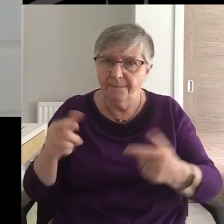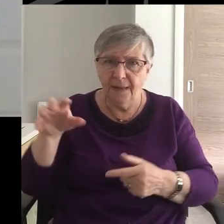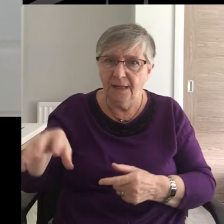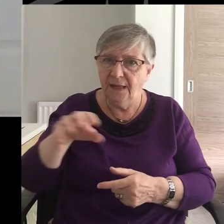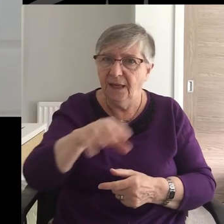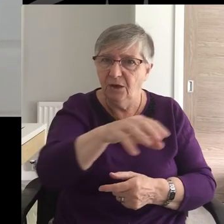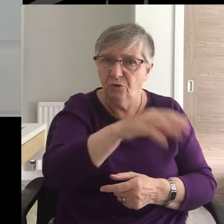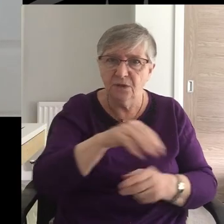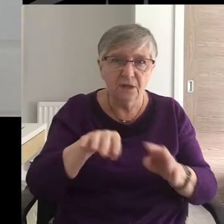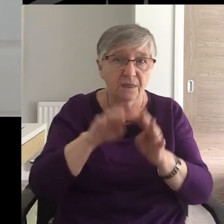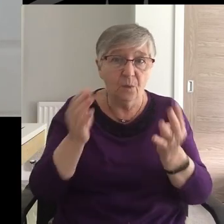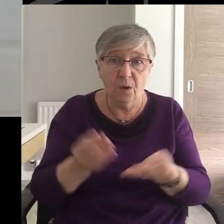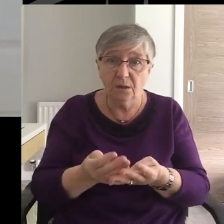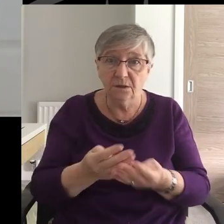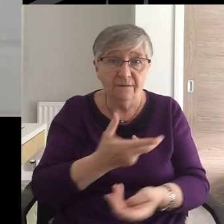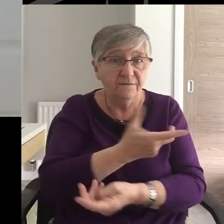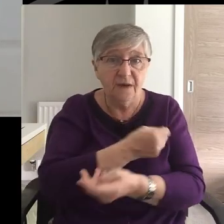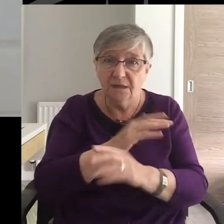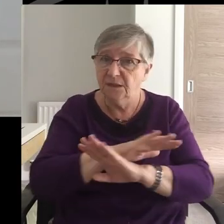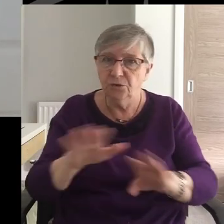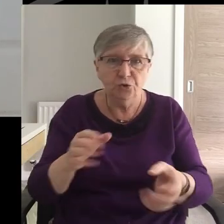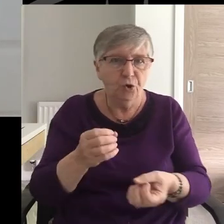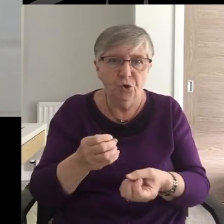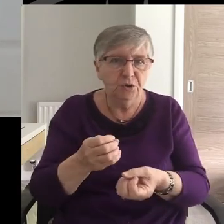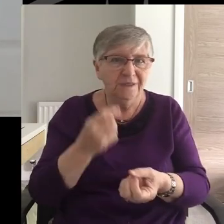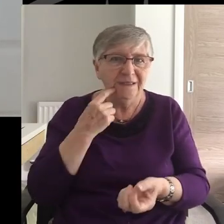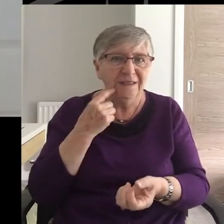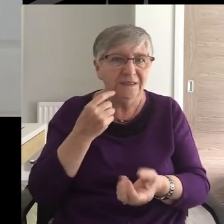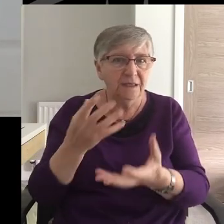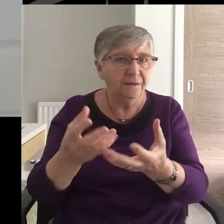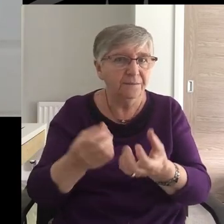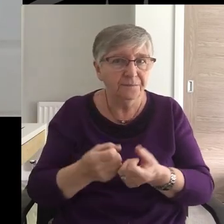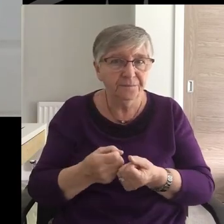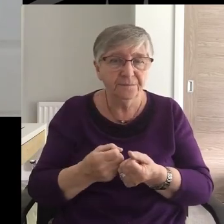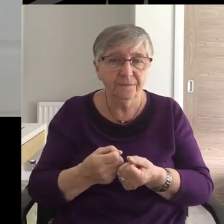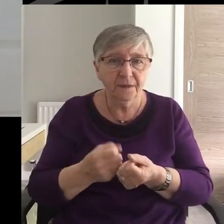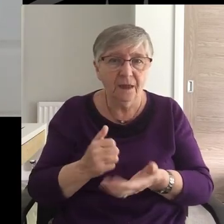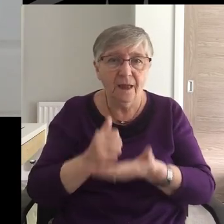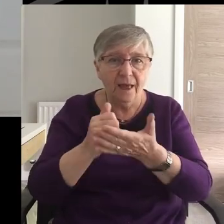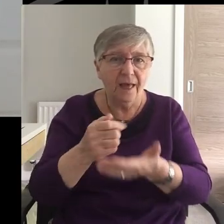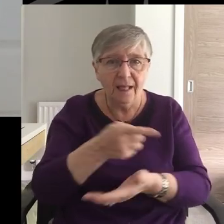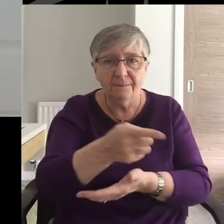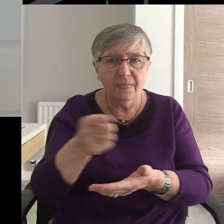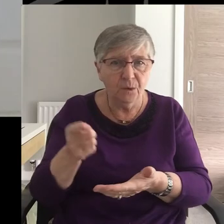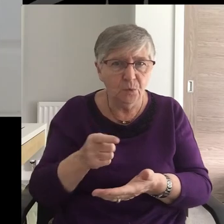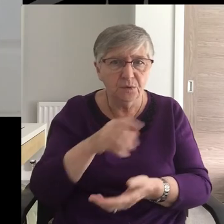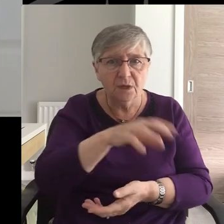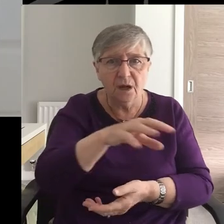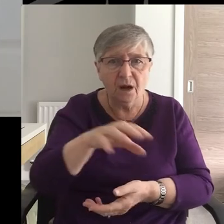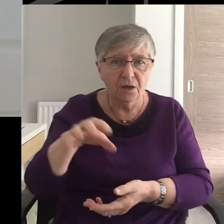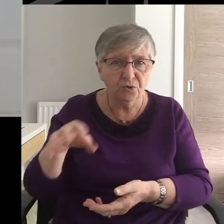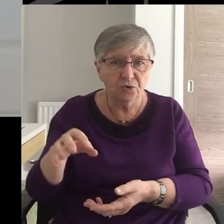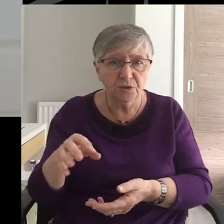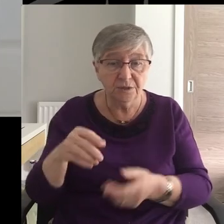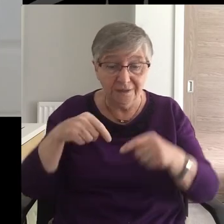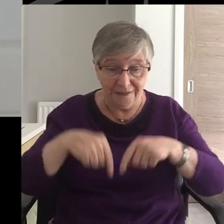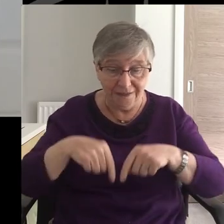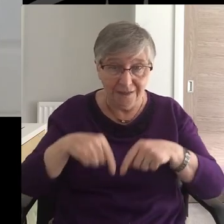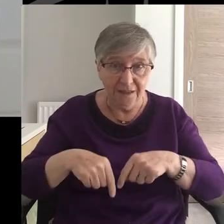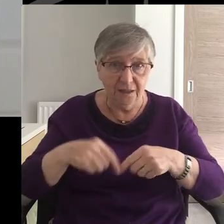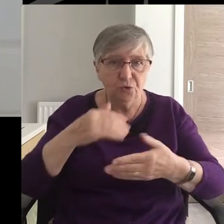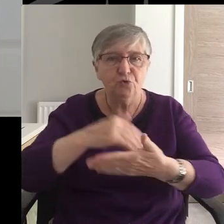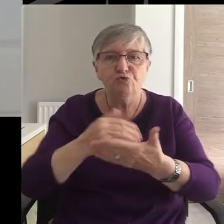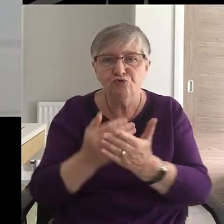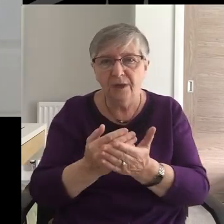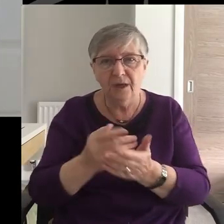of the world Where vaccines still Are not freely available Help those in Countries like our own To share what we